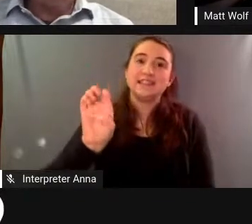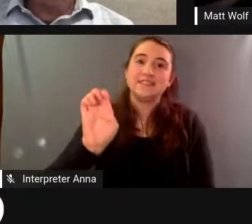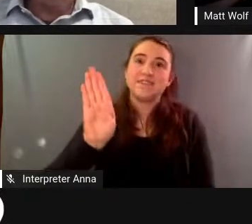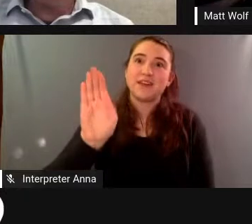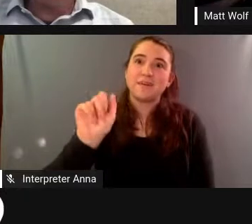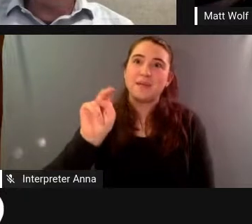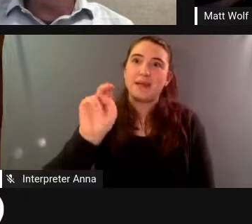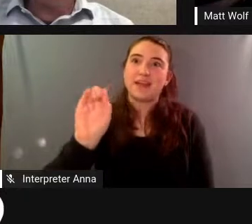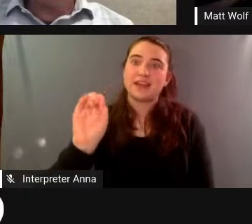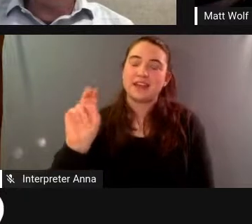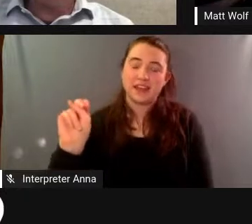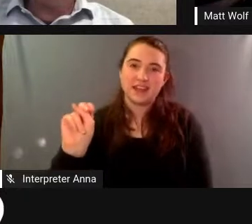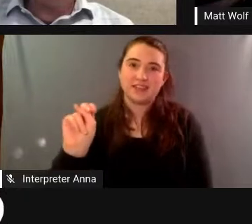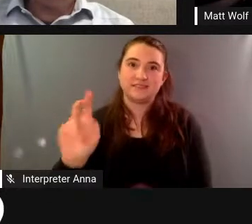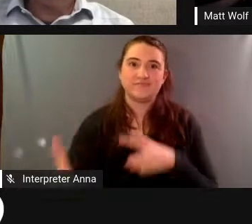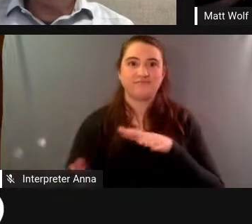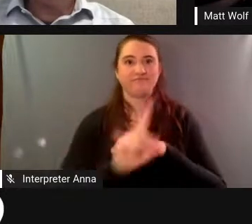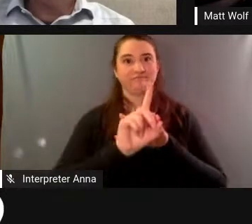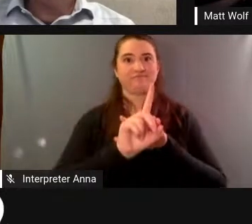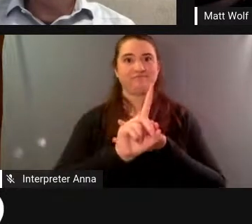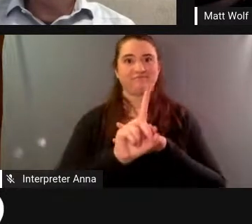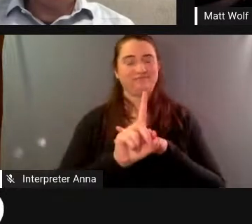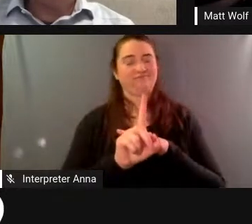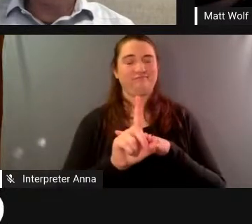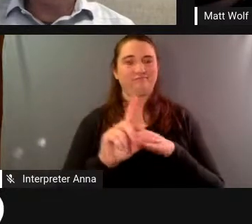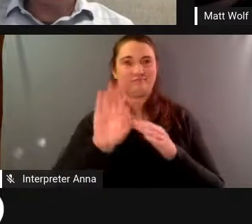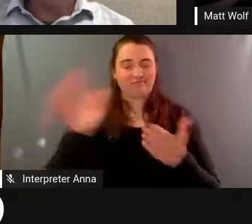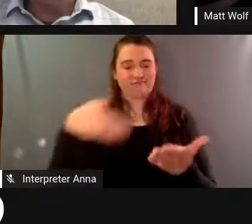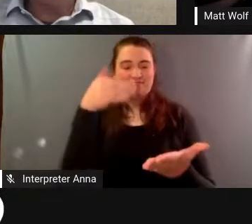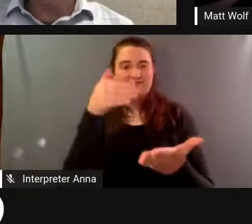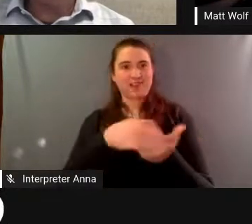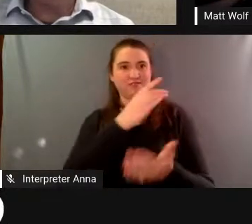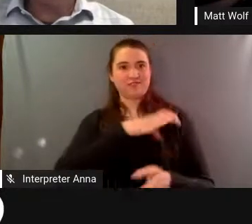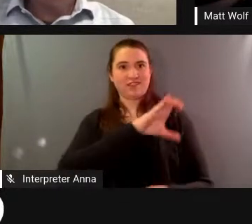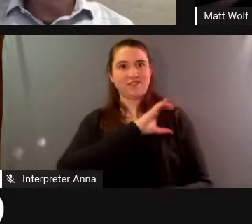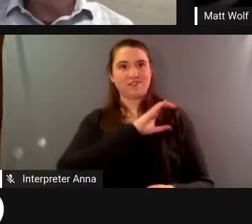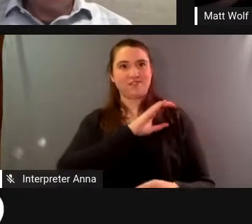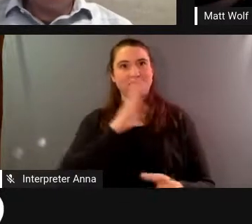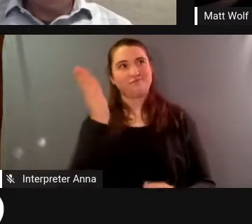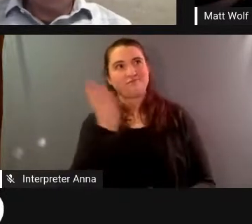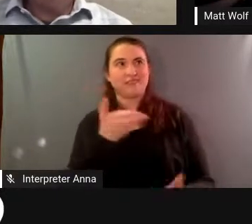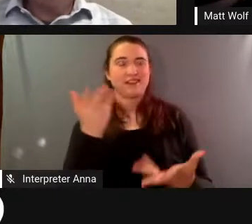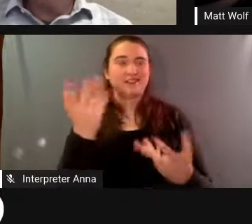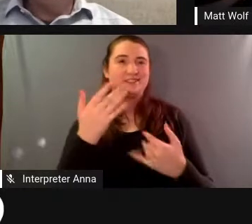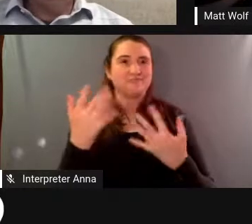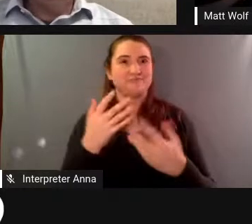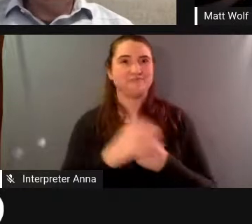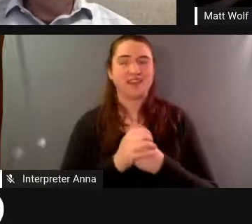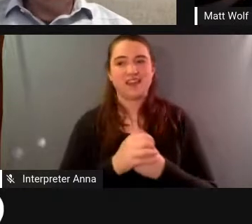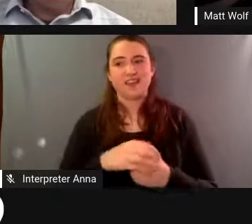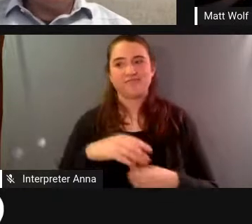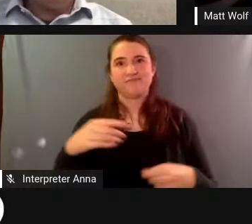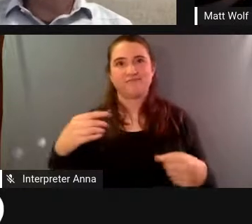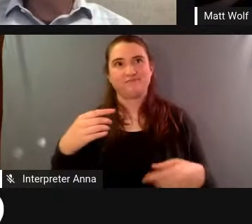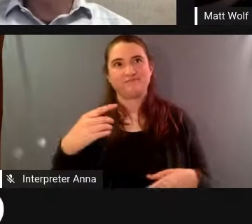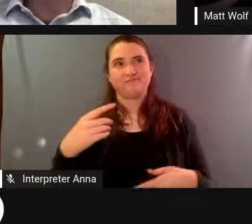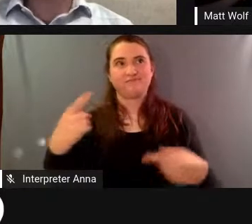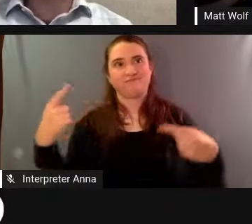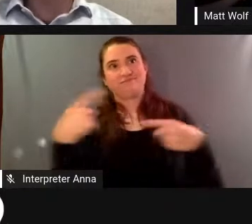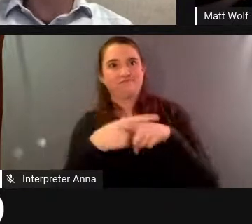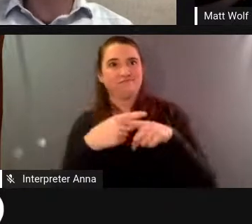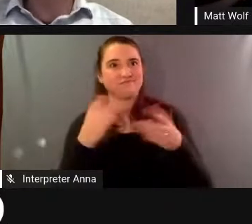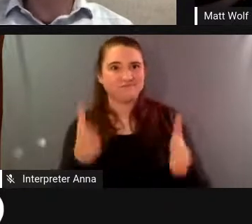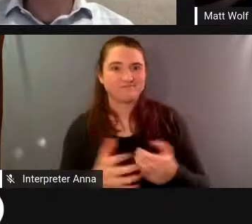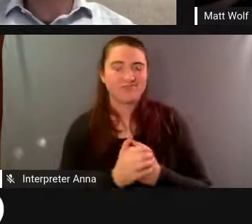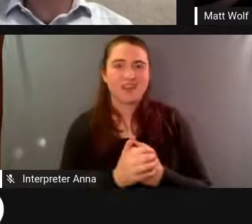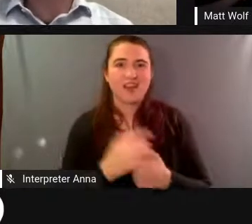emerges as a central uh character slash antagonist uh i don't even know